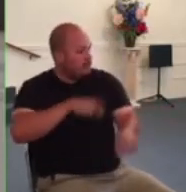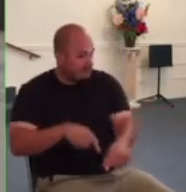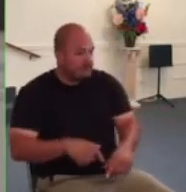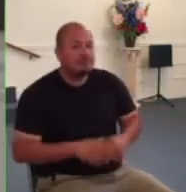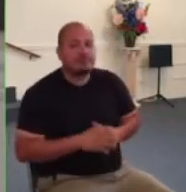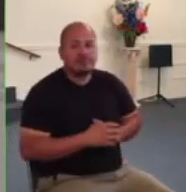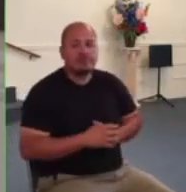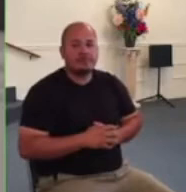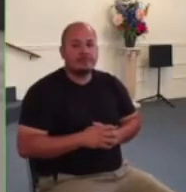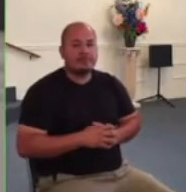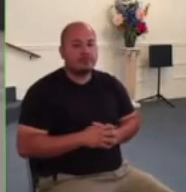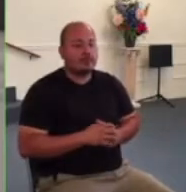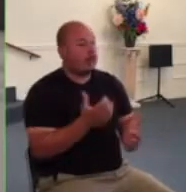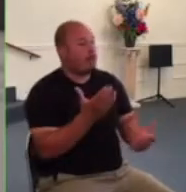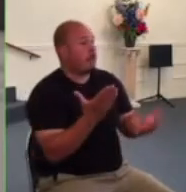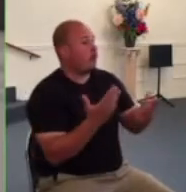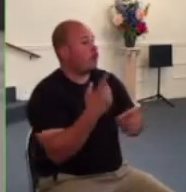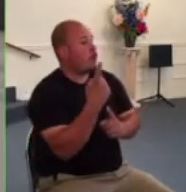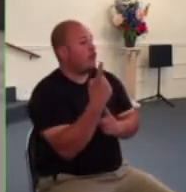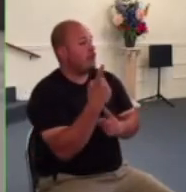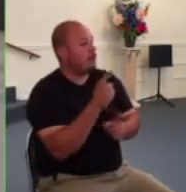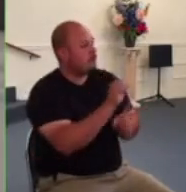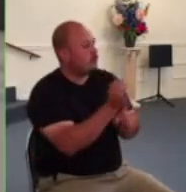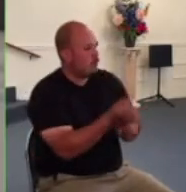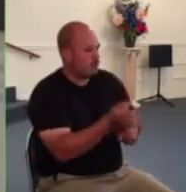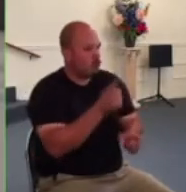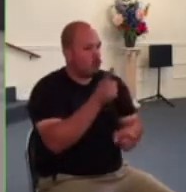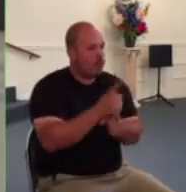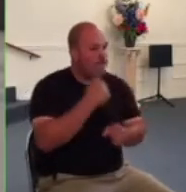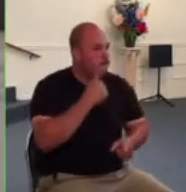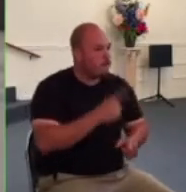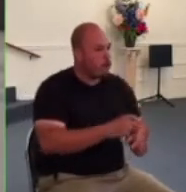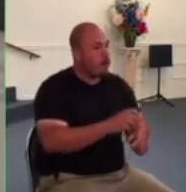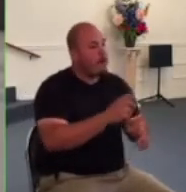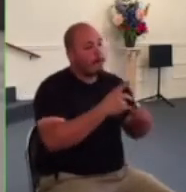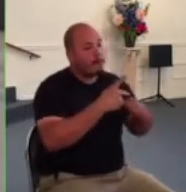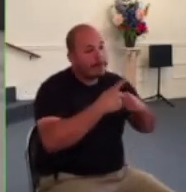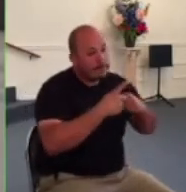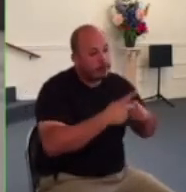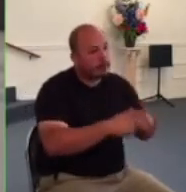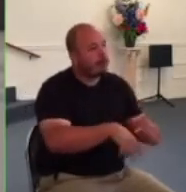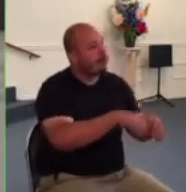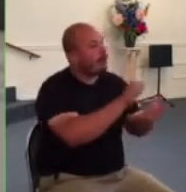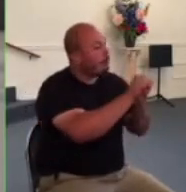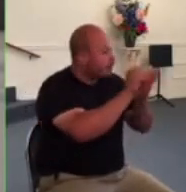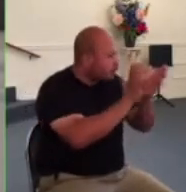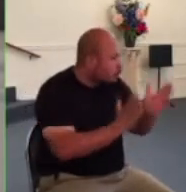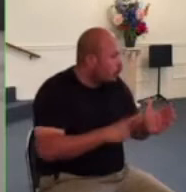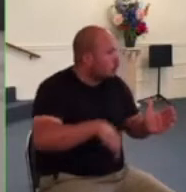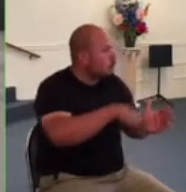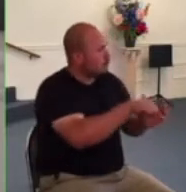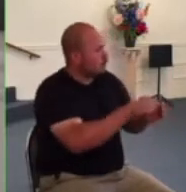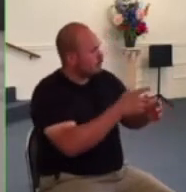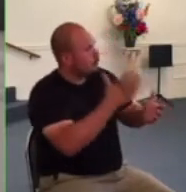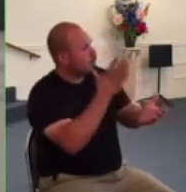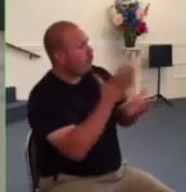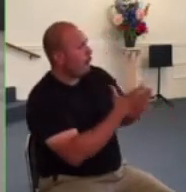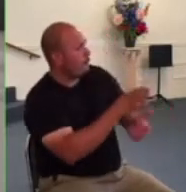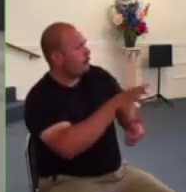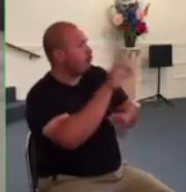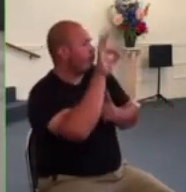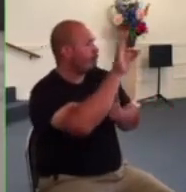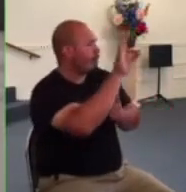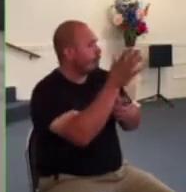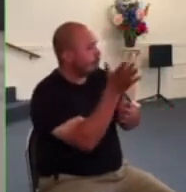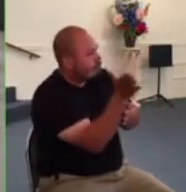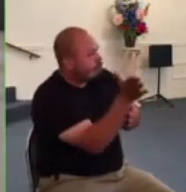maybe in one situation it's right for peter and the apostles to stop speaking in the and teaching in the name of jesus but